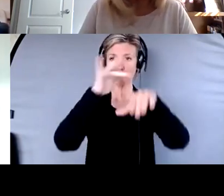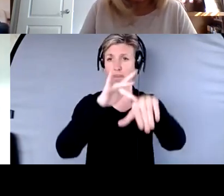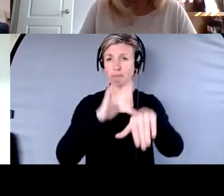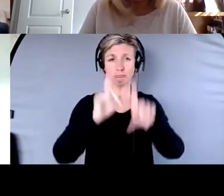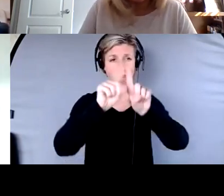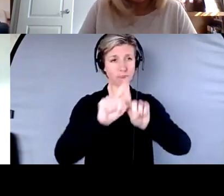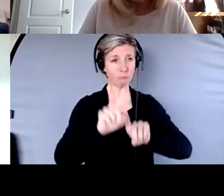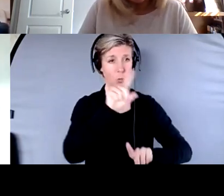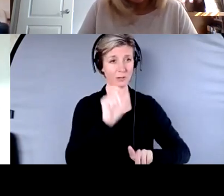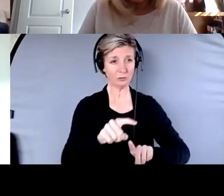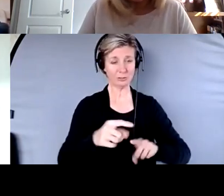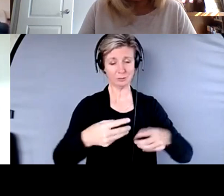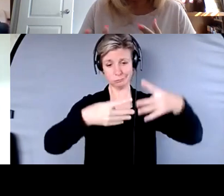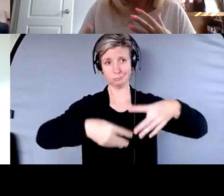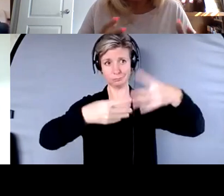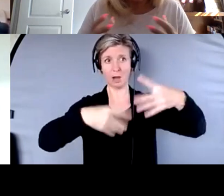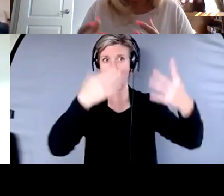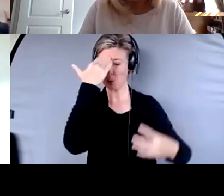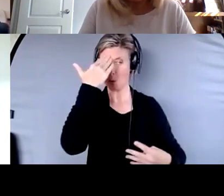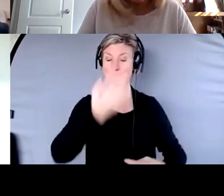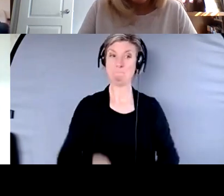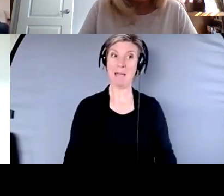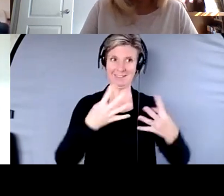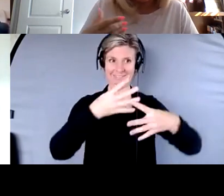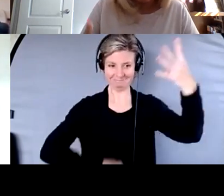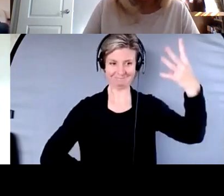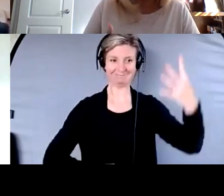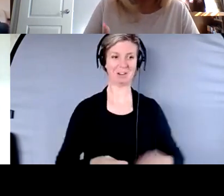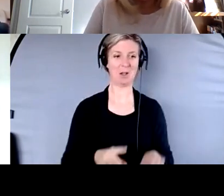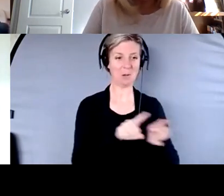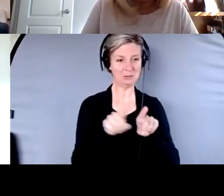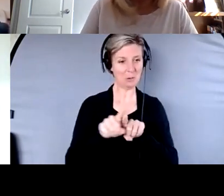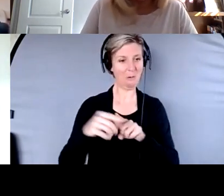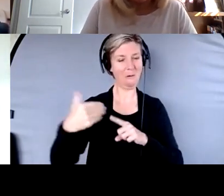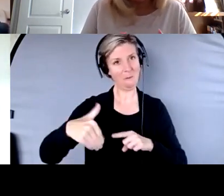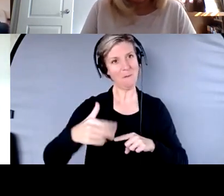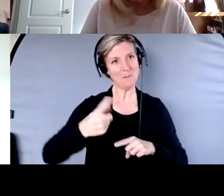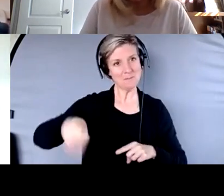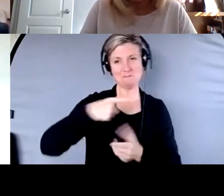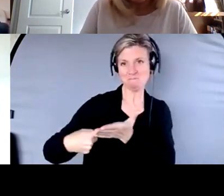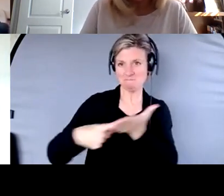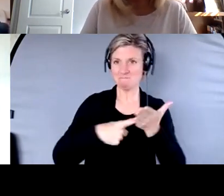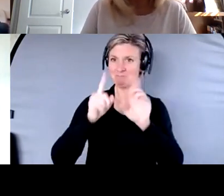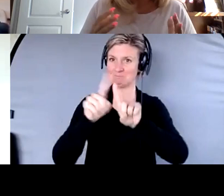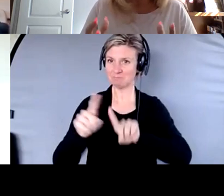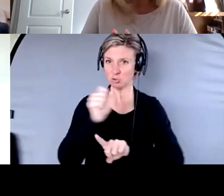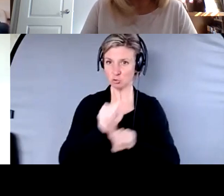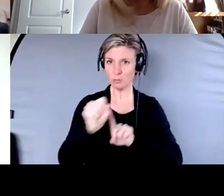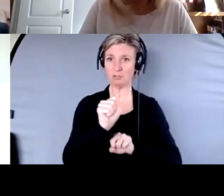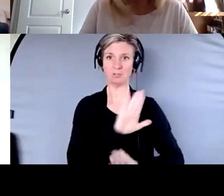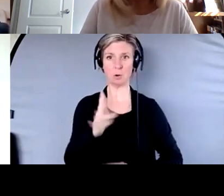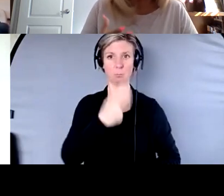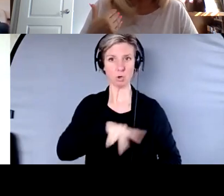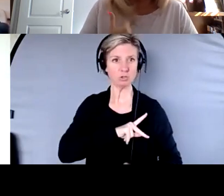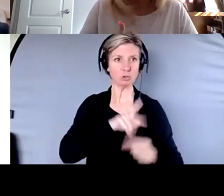our audience. There's still, uh, you know, a lot of conversation back and forth. lot of people have brought up, you know, certain situations, personal. So of